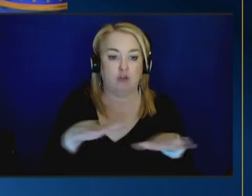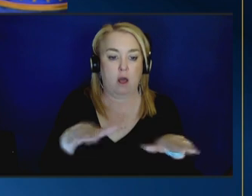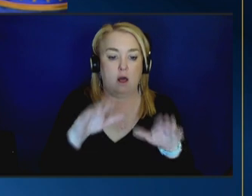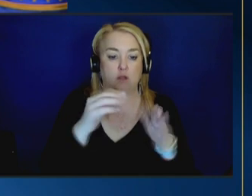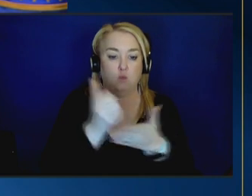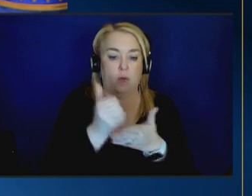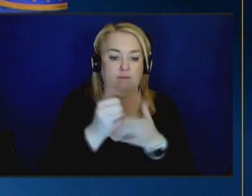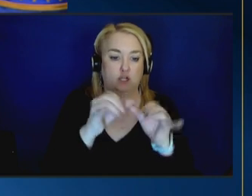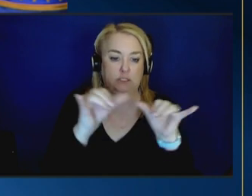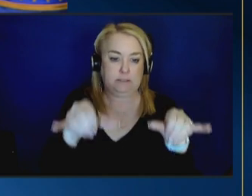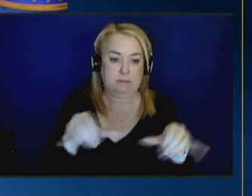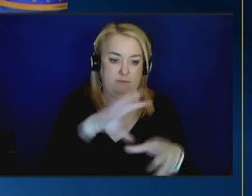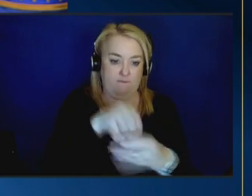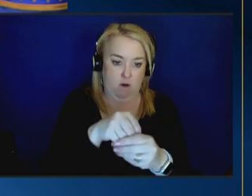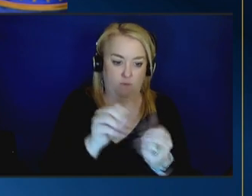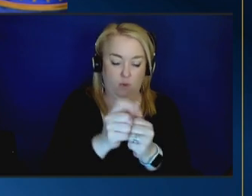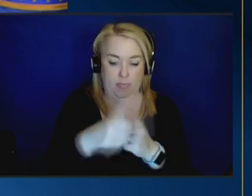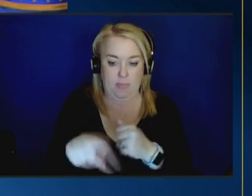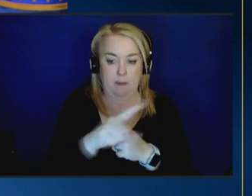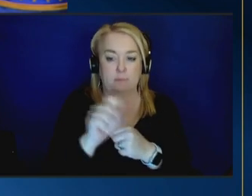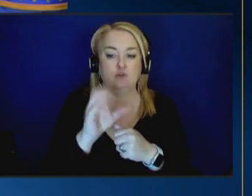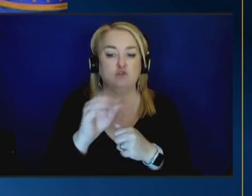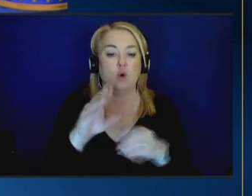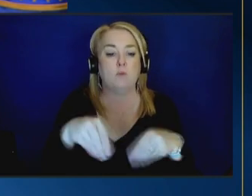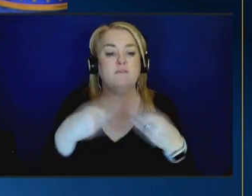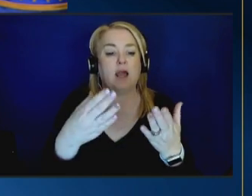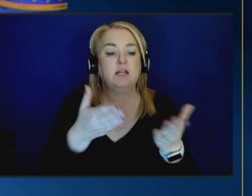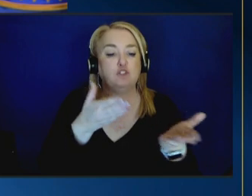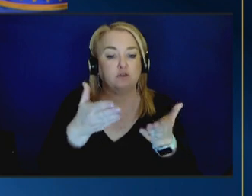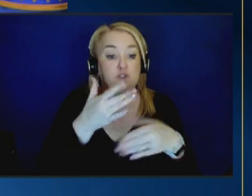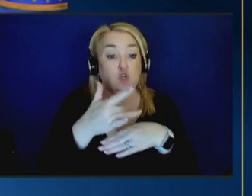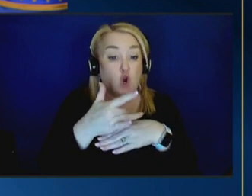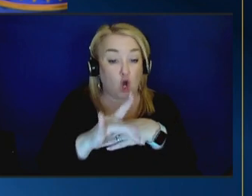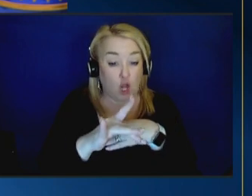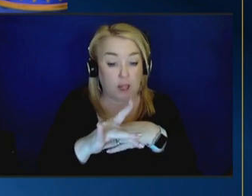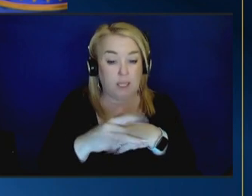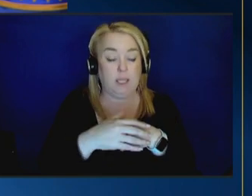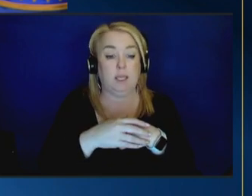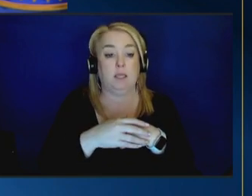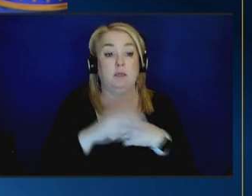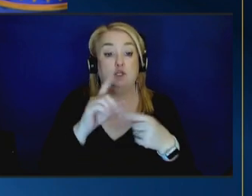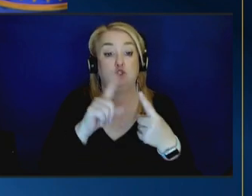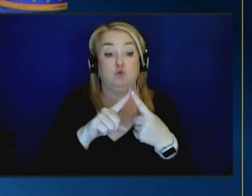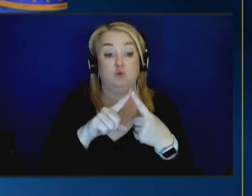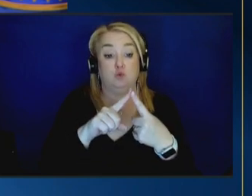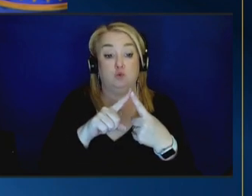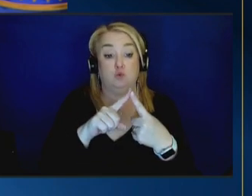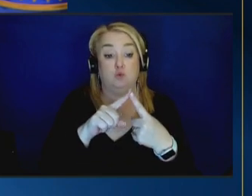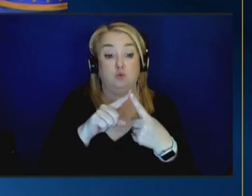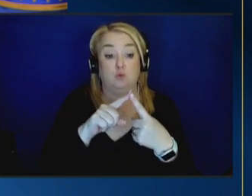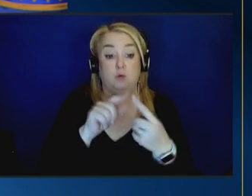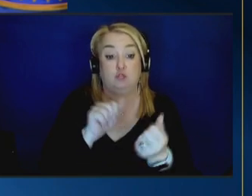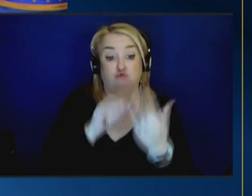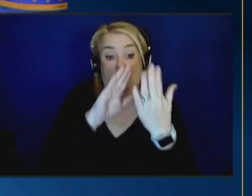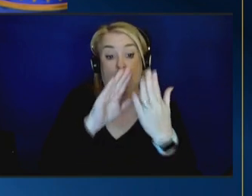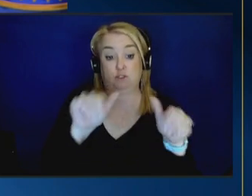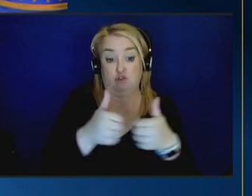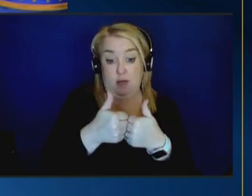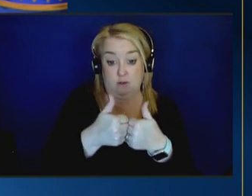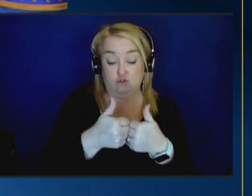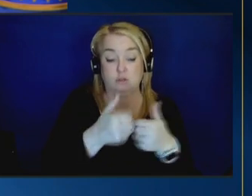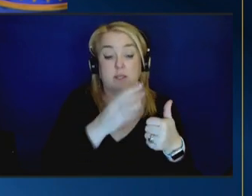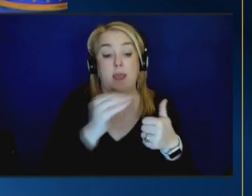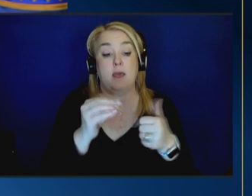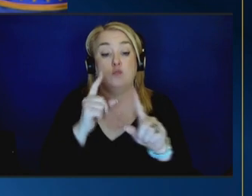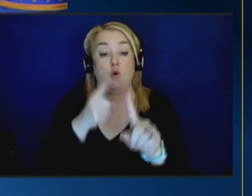on families like that getting them services early when they need them both to address the challenges they're facing but also with the goal of keeping